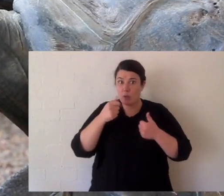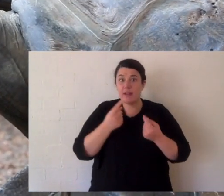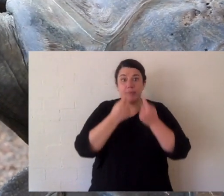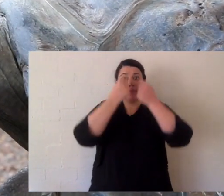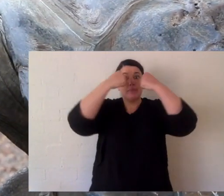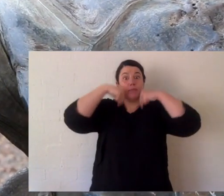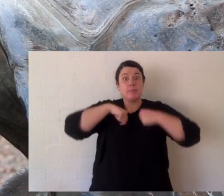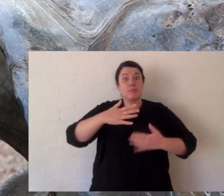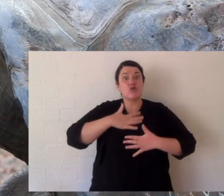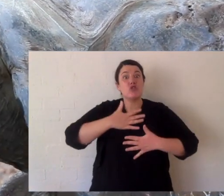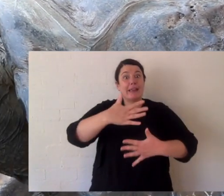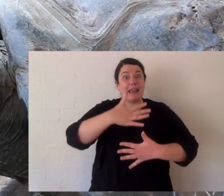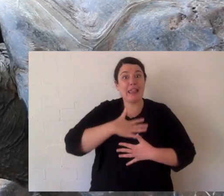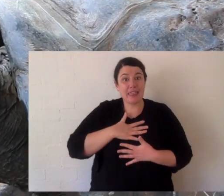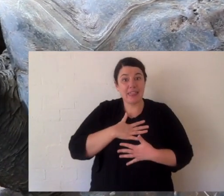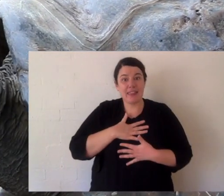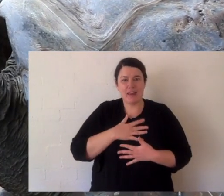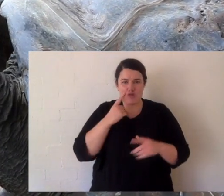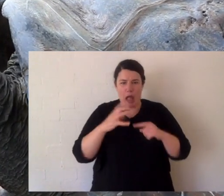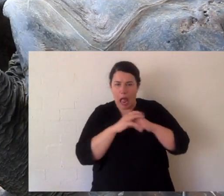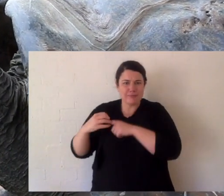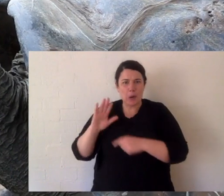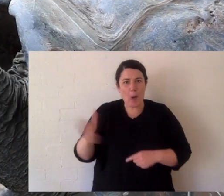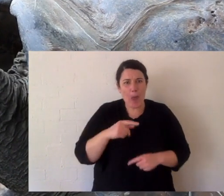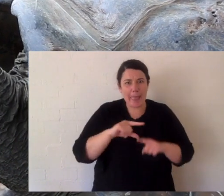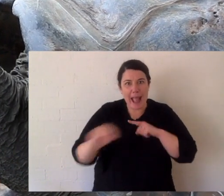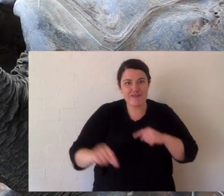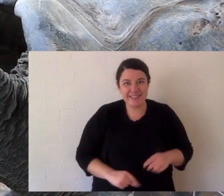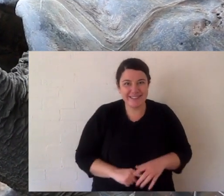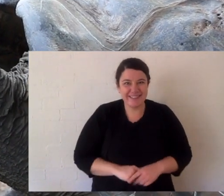just that he can breathe through his nose. He wants to take it all.